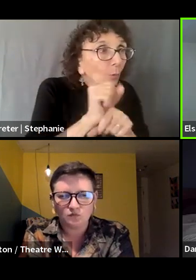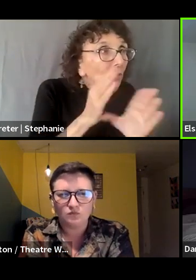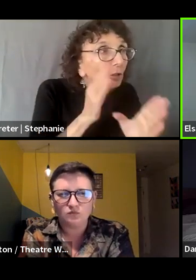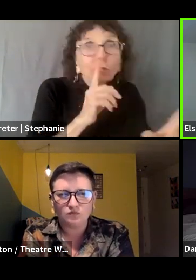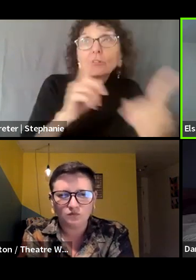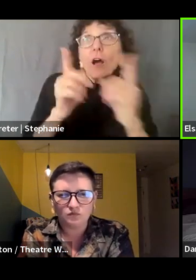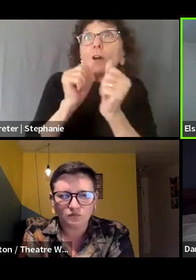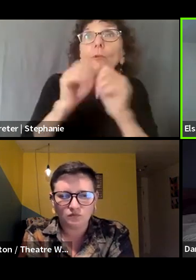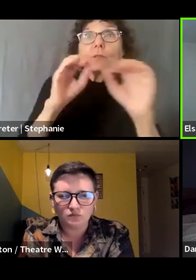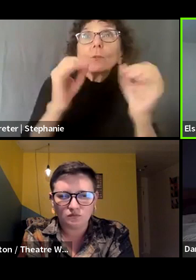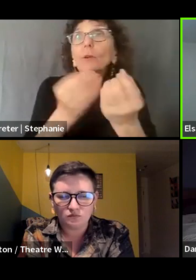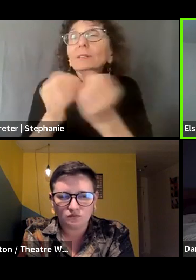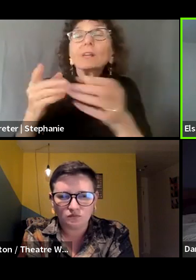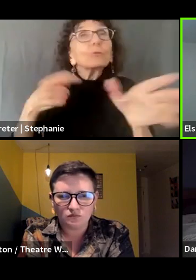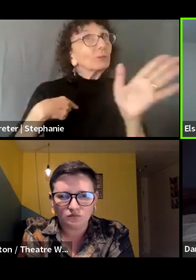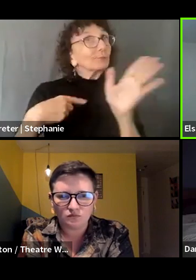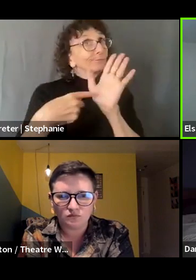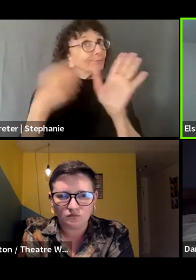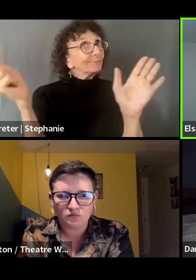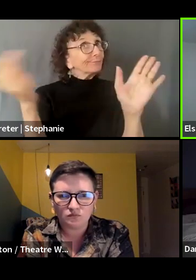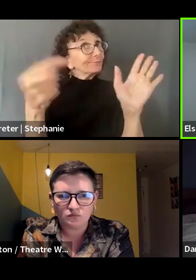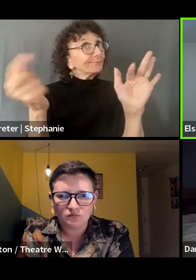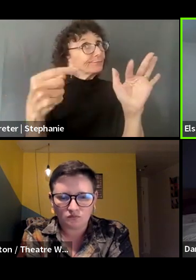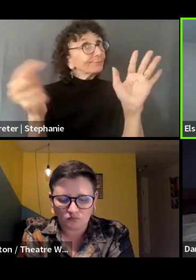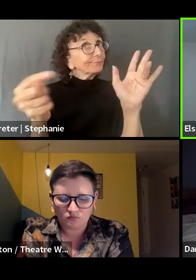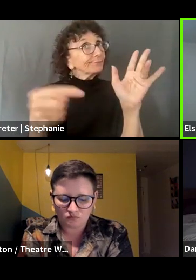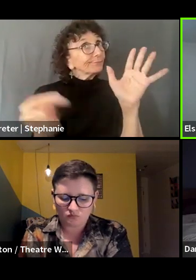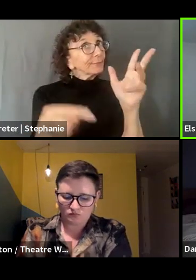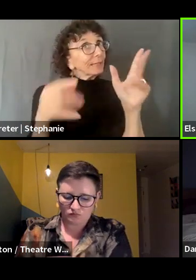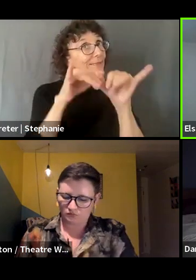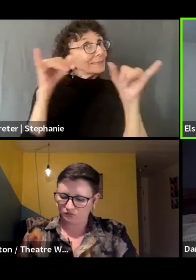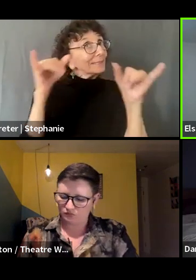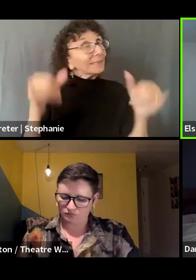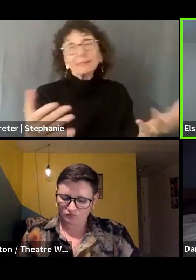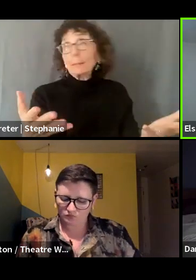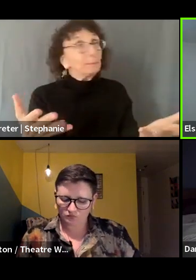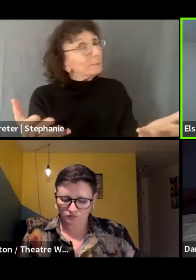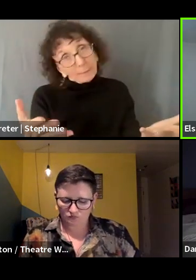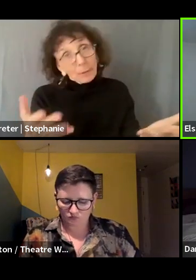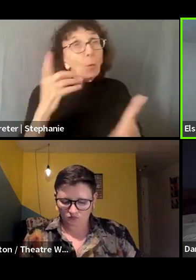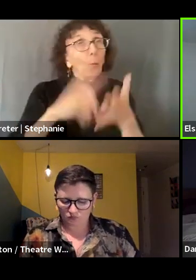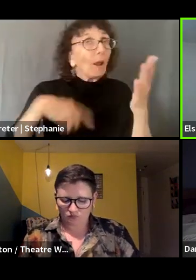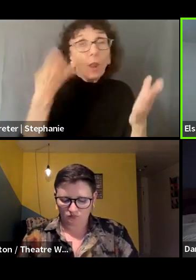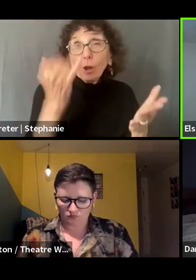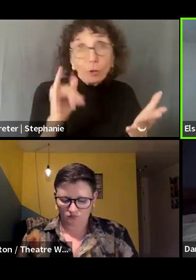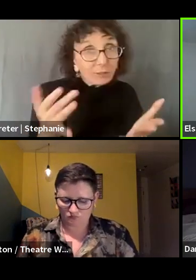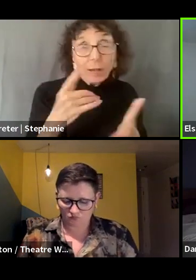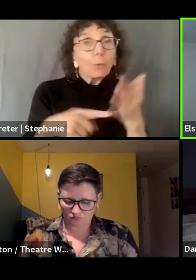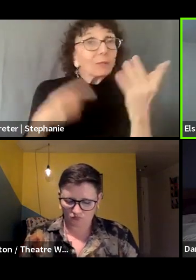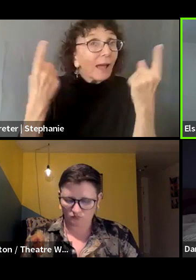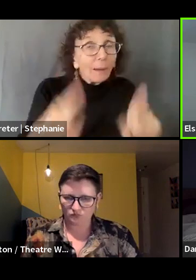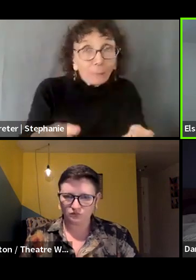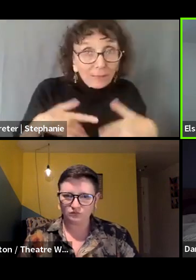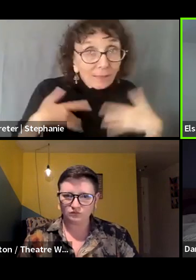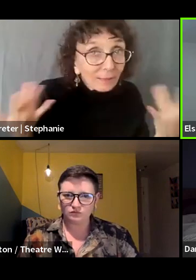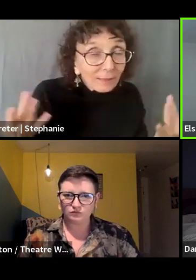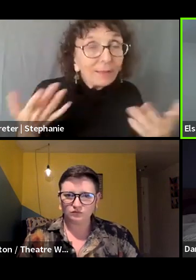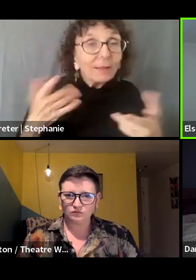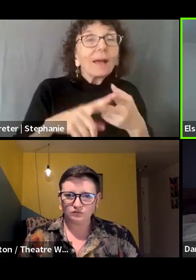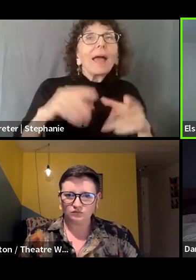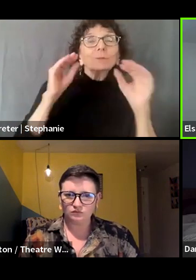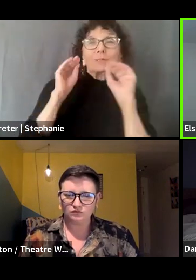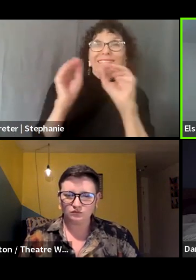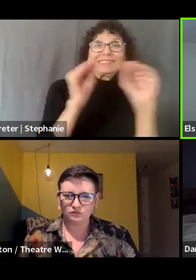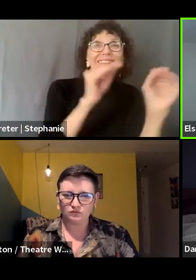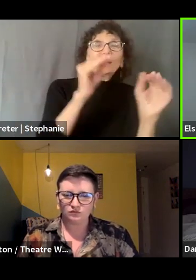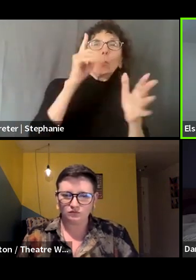to organizations, pointing out, you know, the system that we're currently in, what the landscape is like and, um, education around what